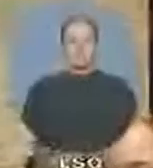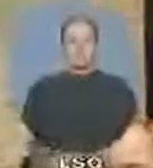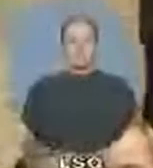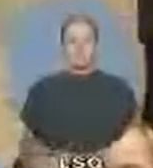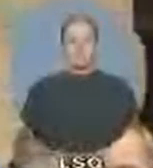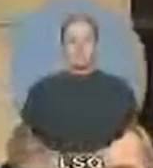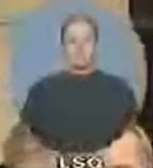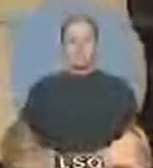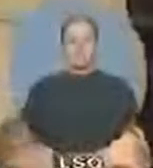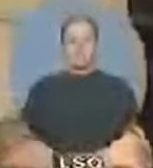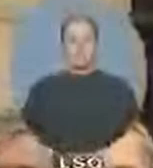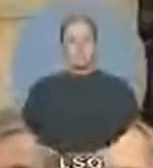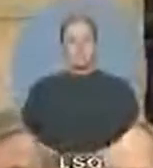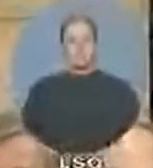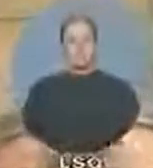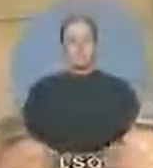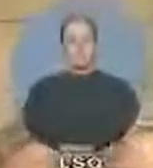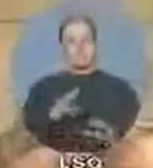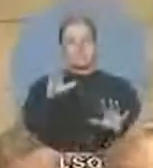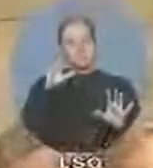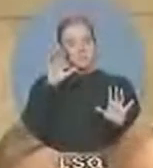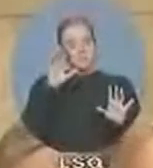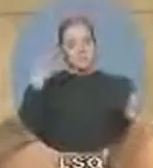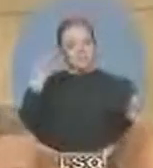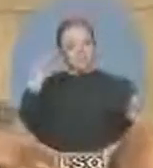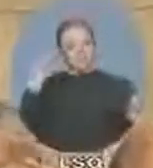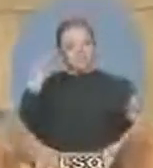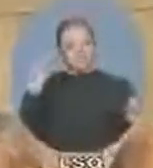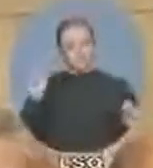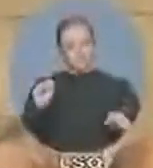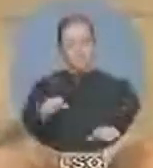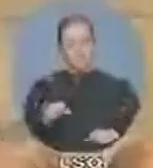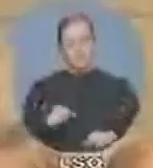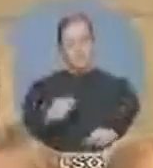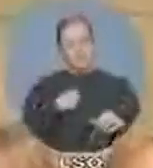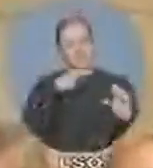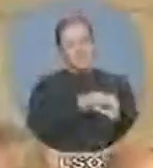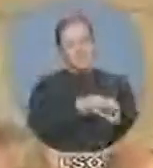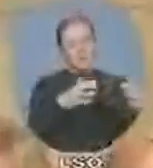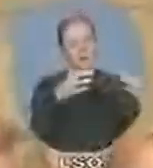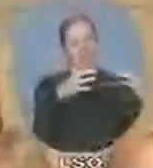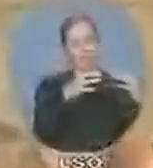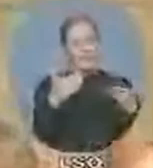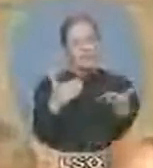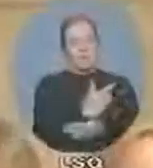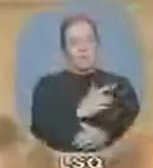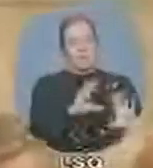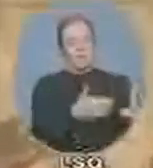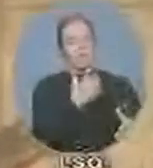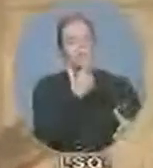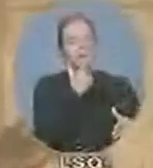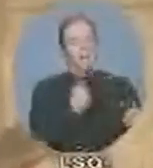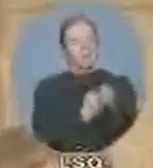Well, Mr. Speaker, the only reason we're still in this war is because Liberals supported the Conservatives to extend it.